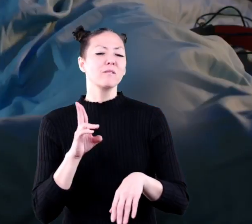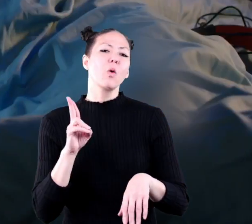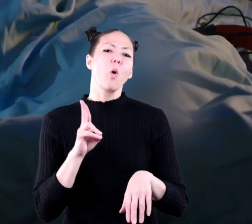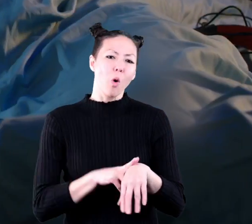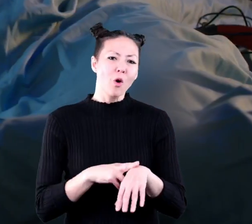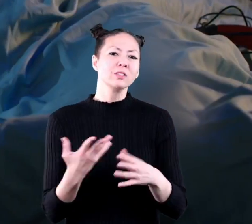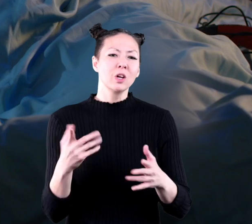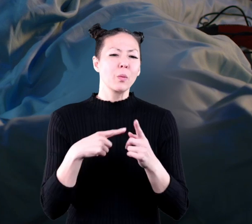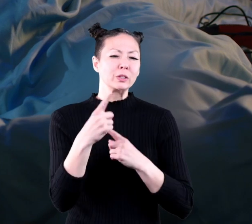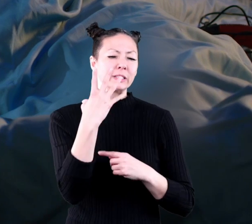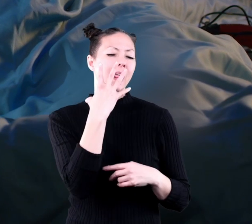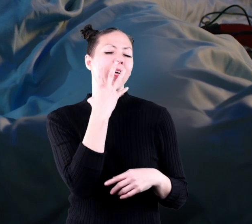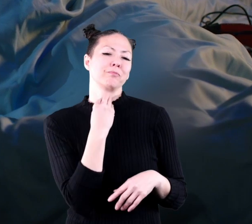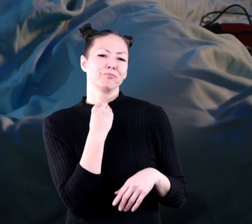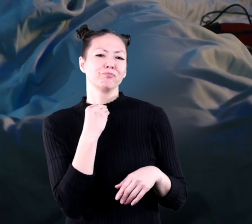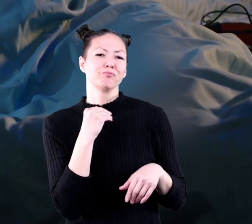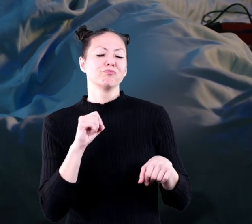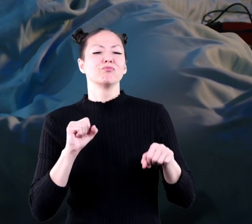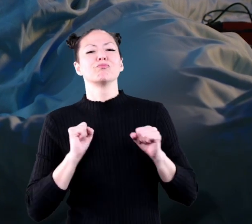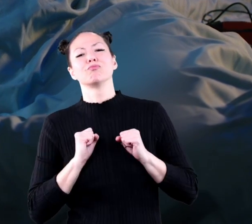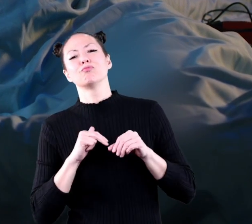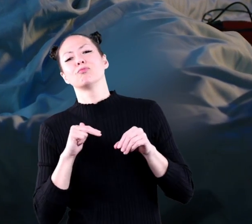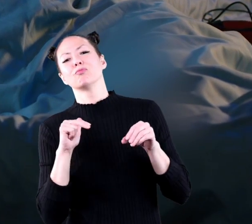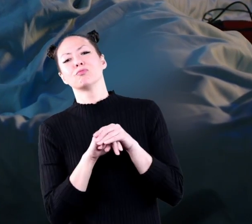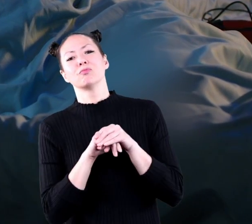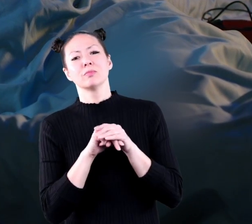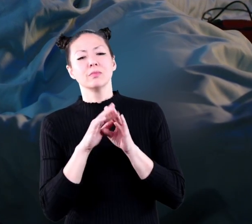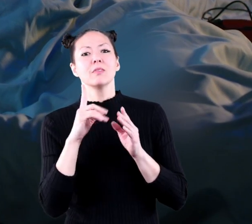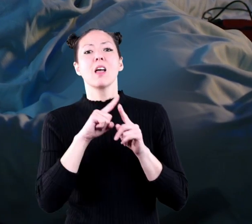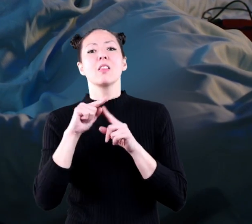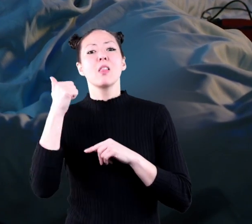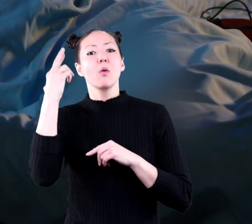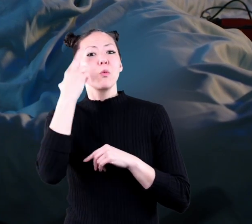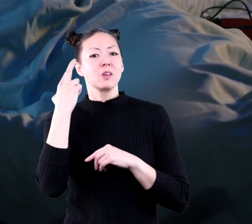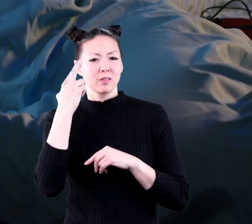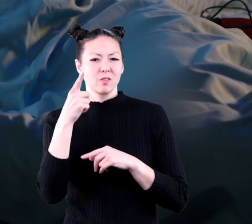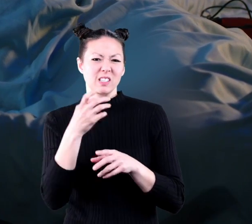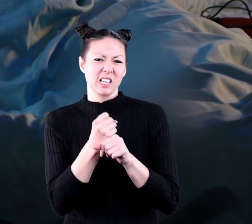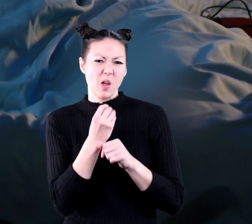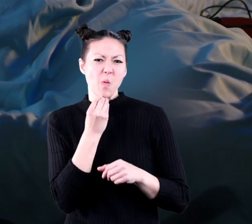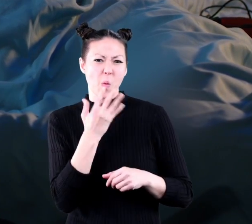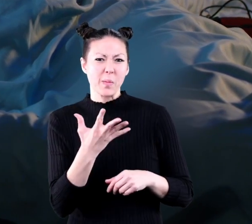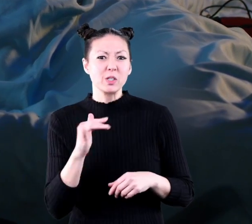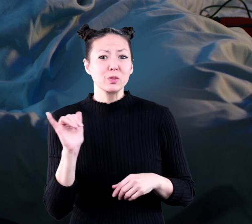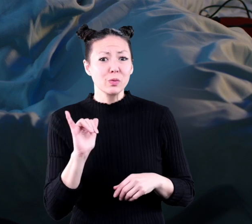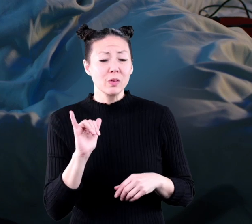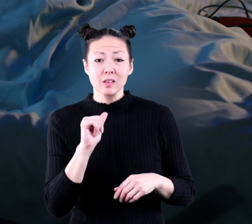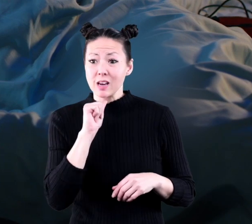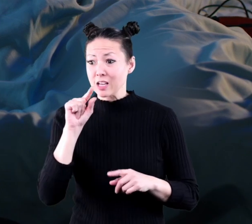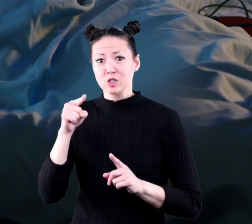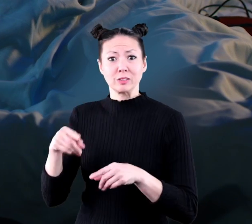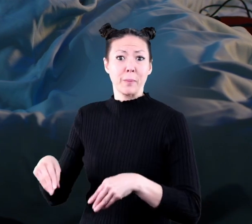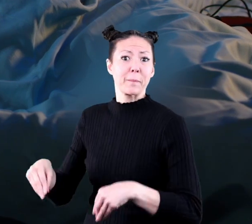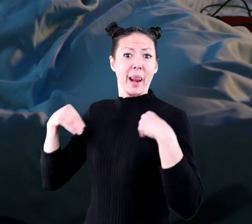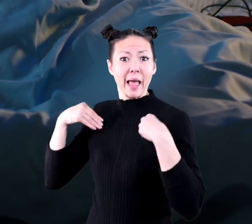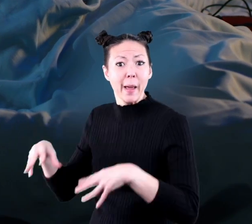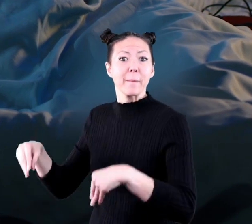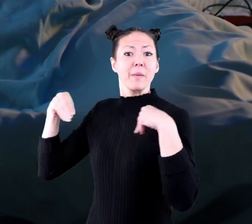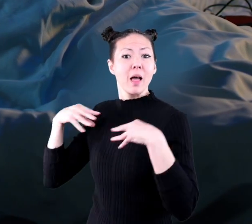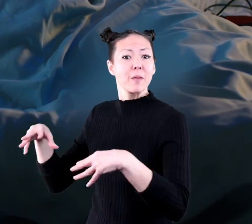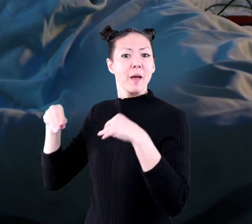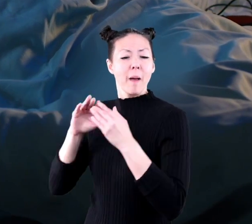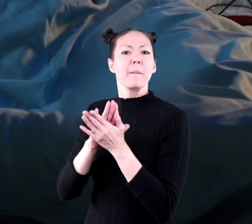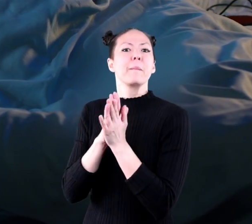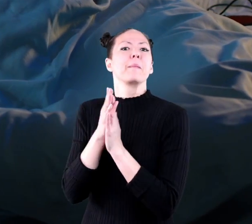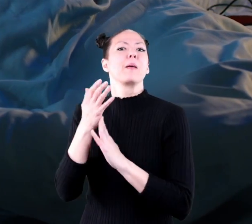Of course, when you are sleeping, there may be other reasons you are getting warmer too. Not just the blankets that are being